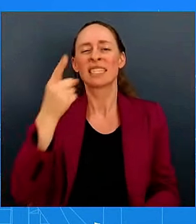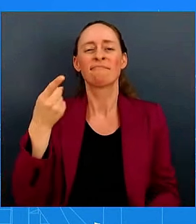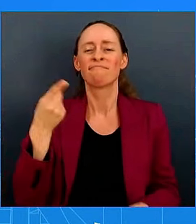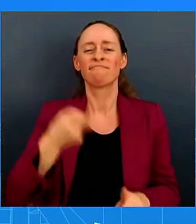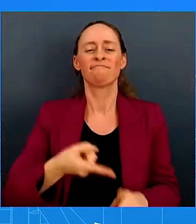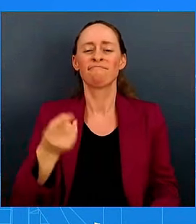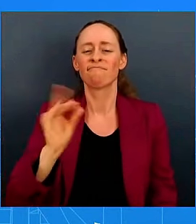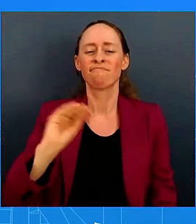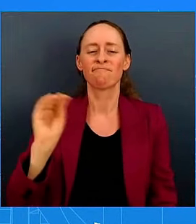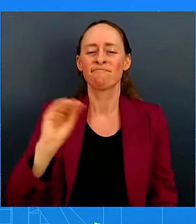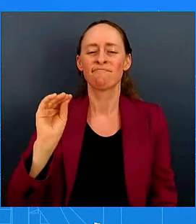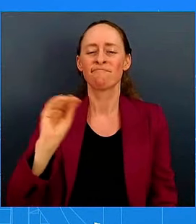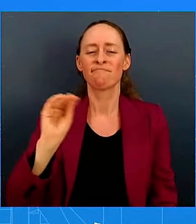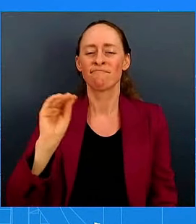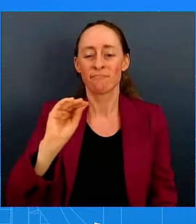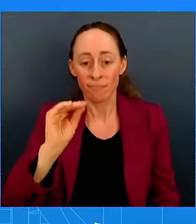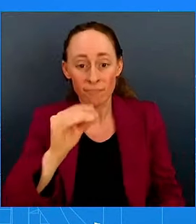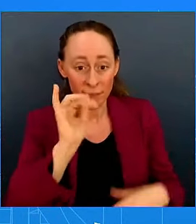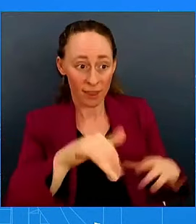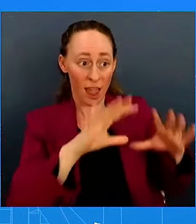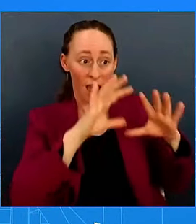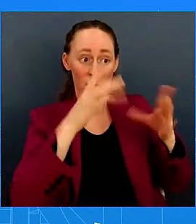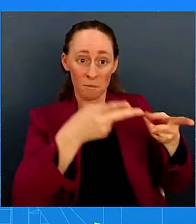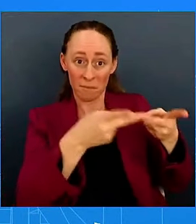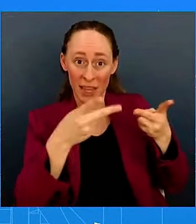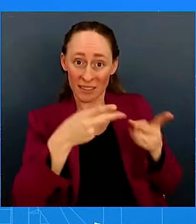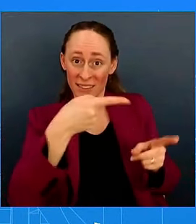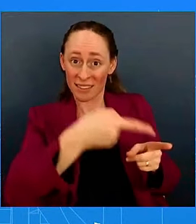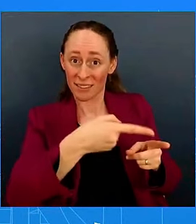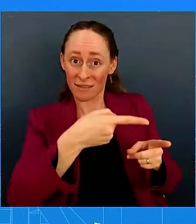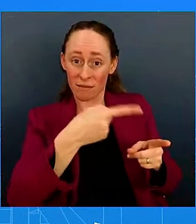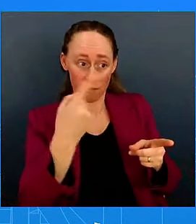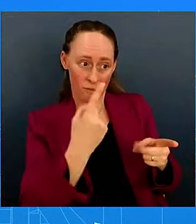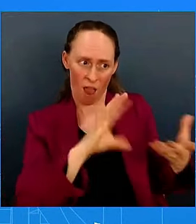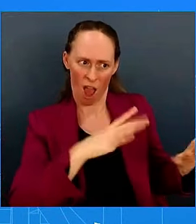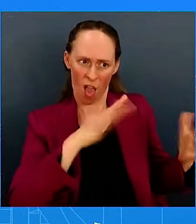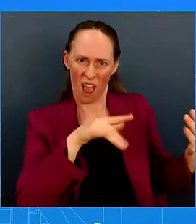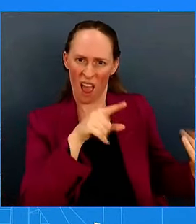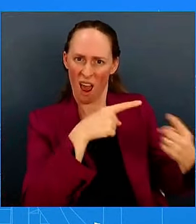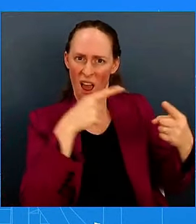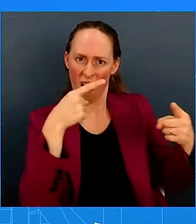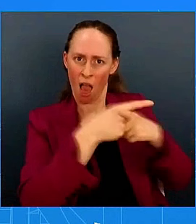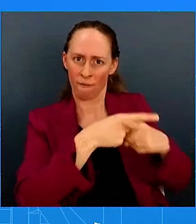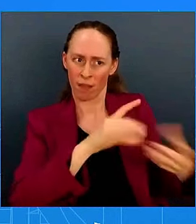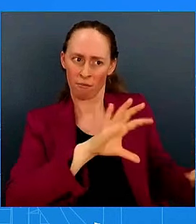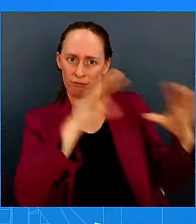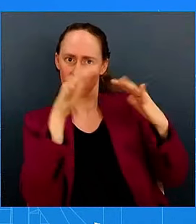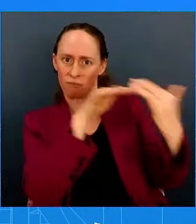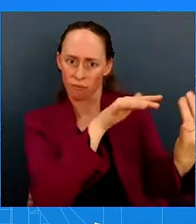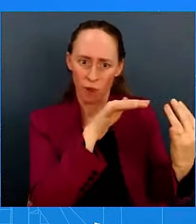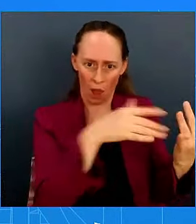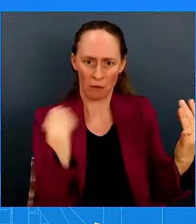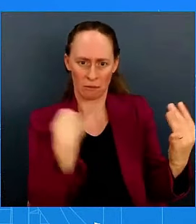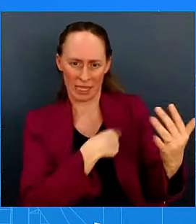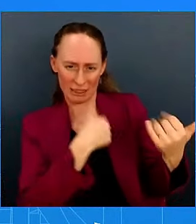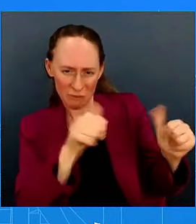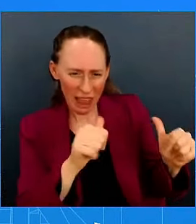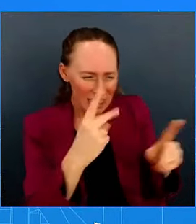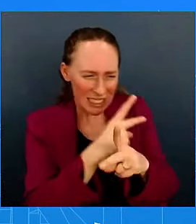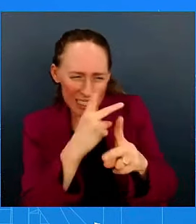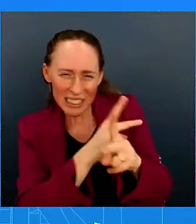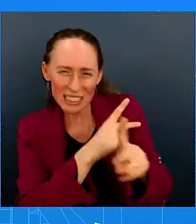particular conflict. And we're going to, as I said to Gabe, we're going to do everything we can to see if we can't end it and get those hostages home.